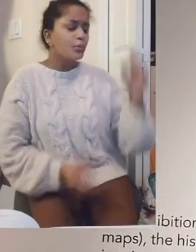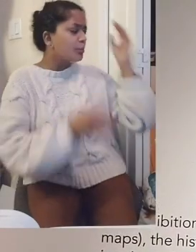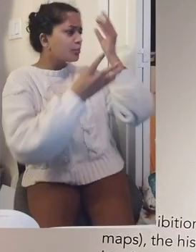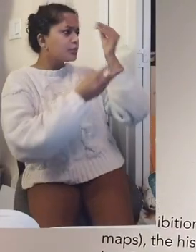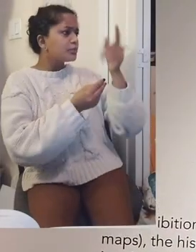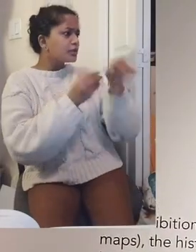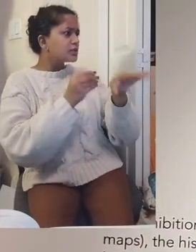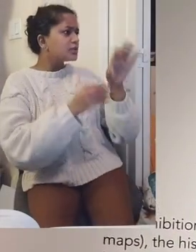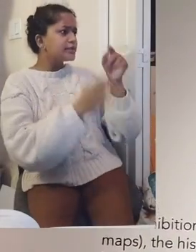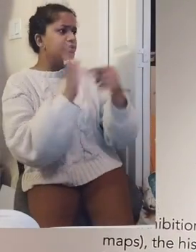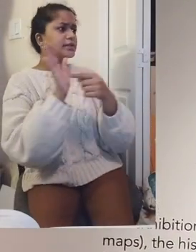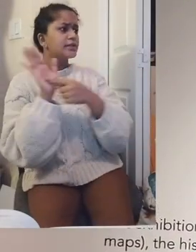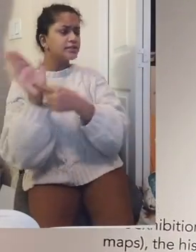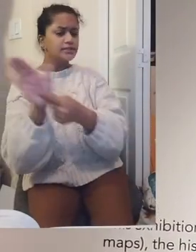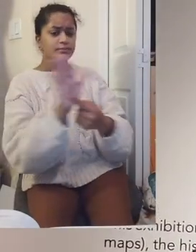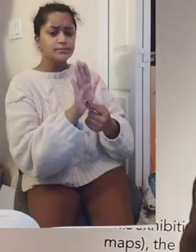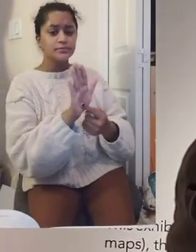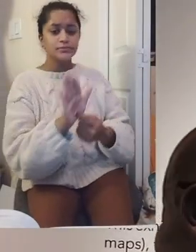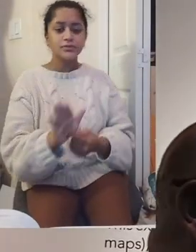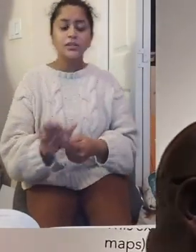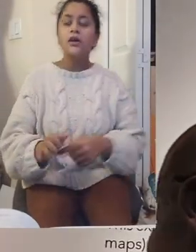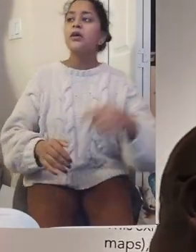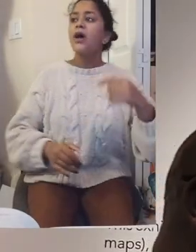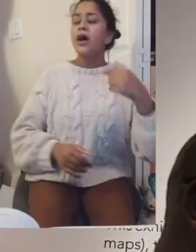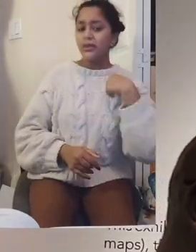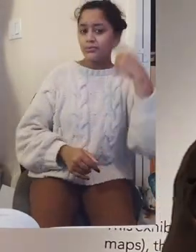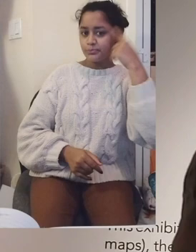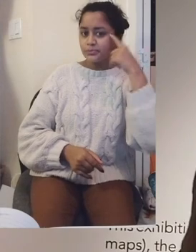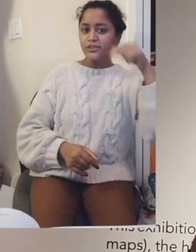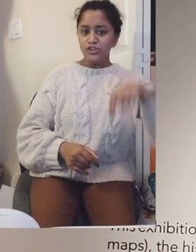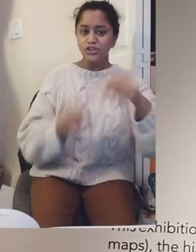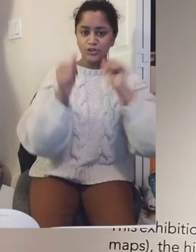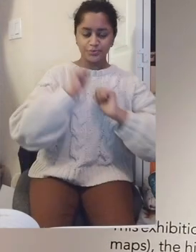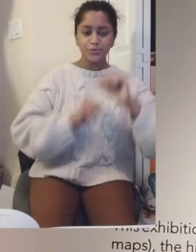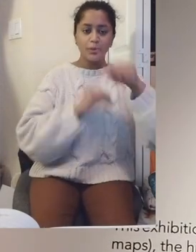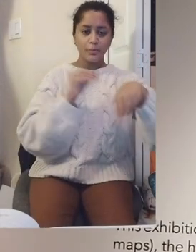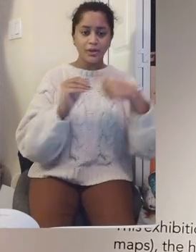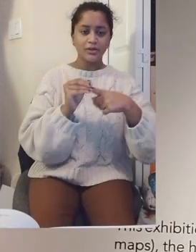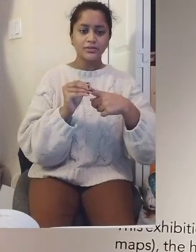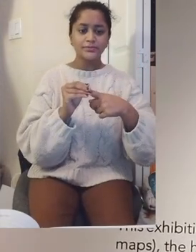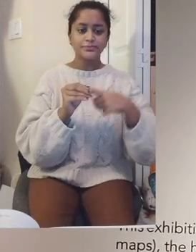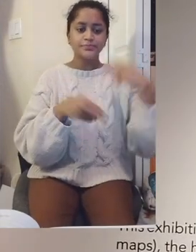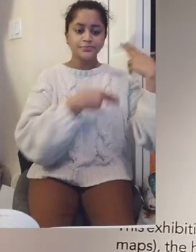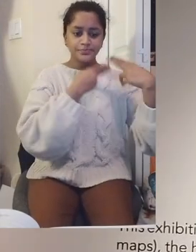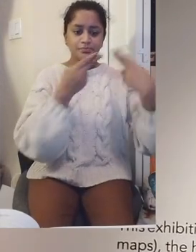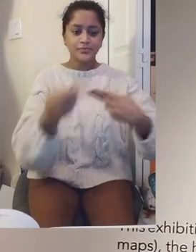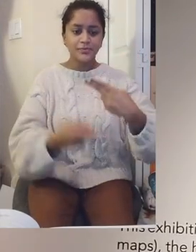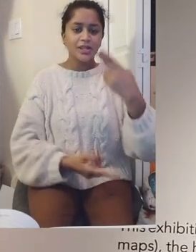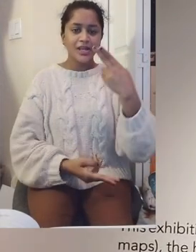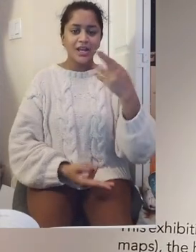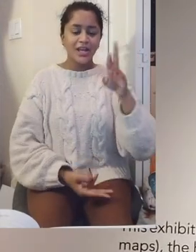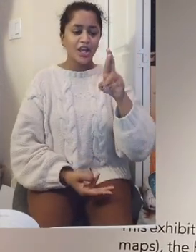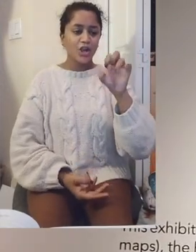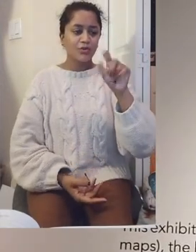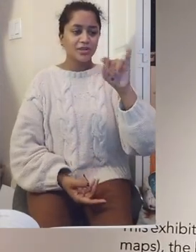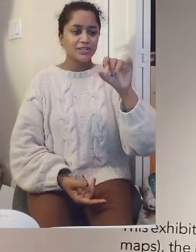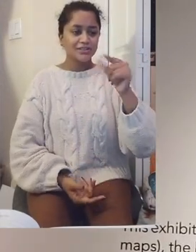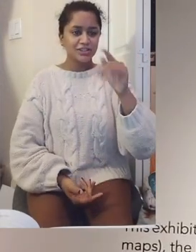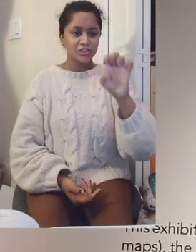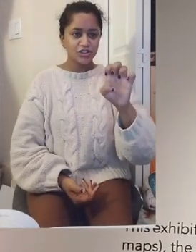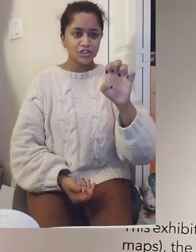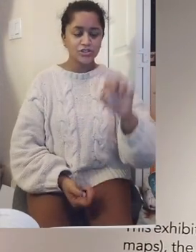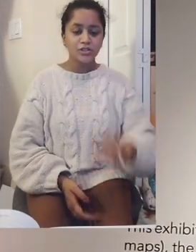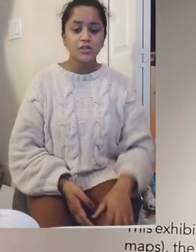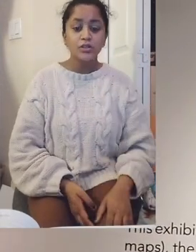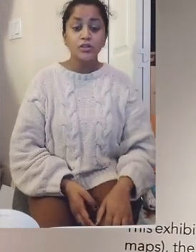our heritage. This shows our heritage. The Roman commanders, in fact,